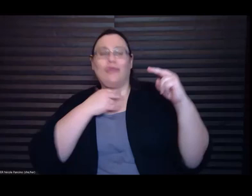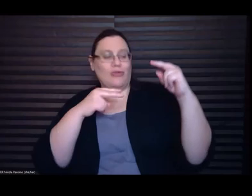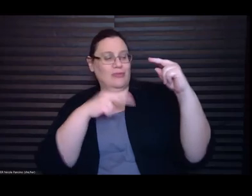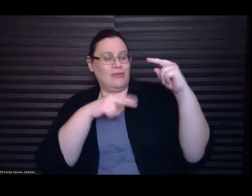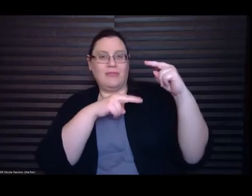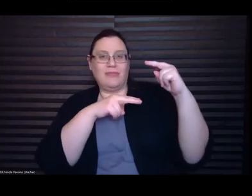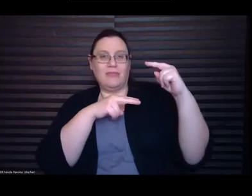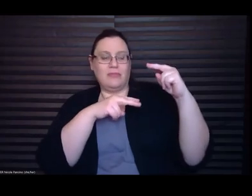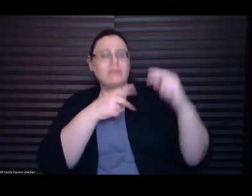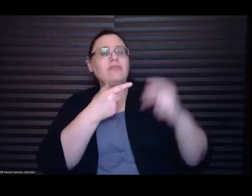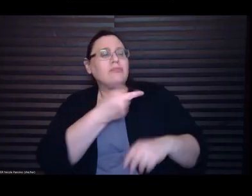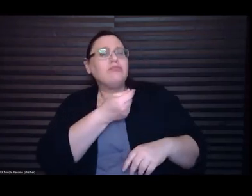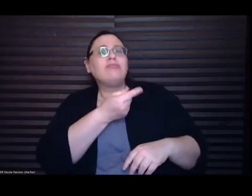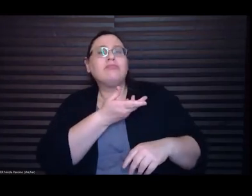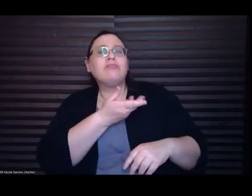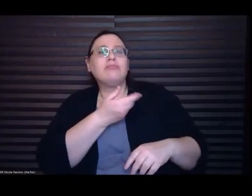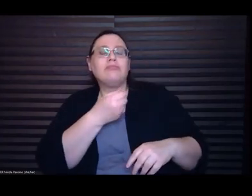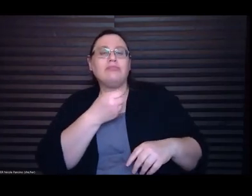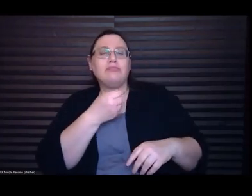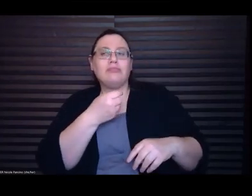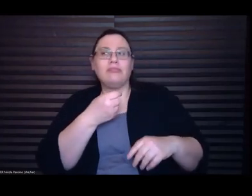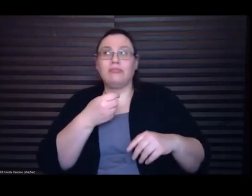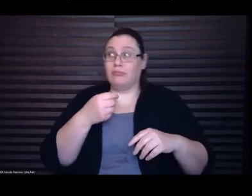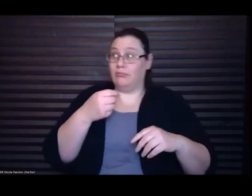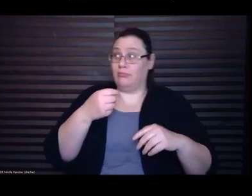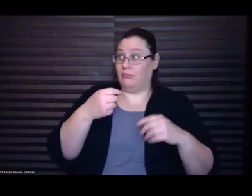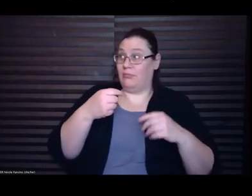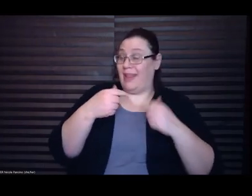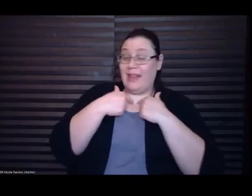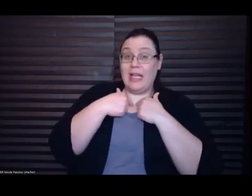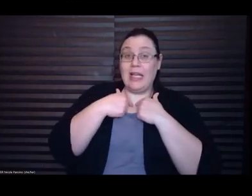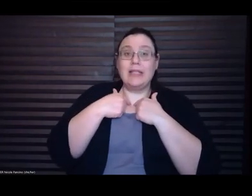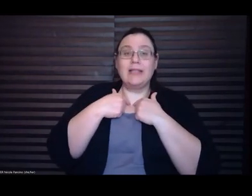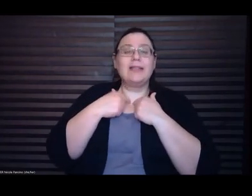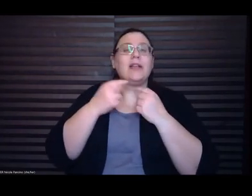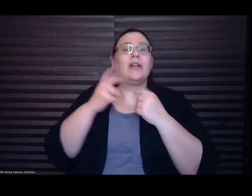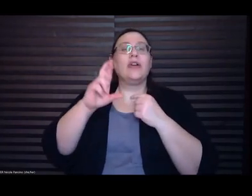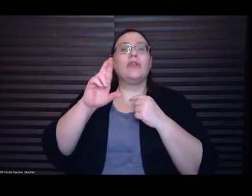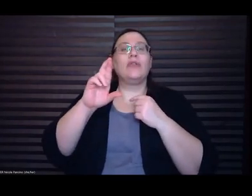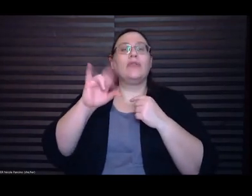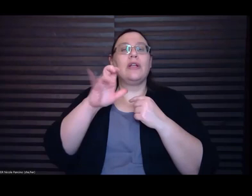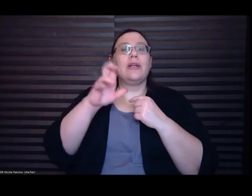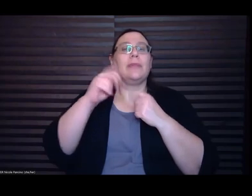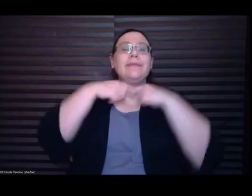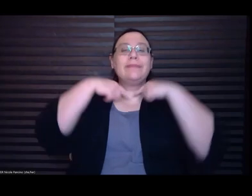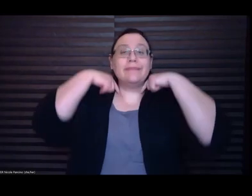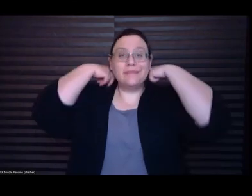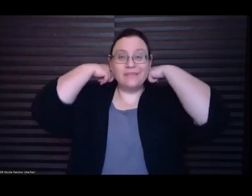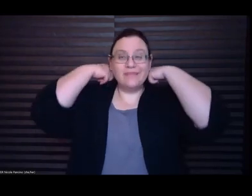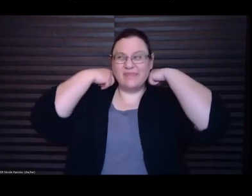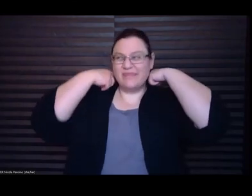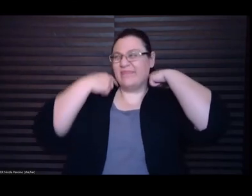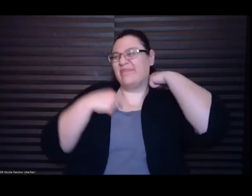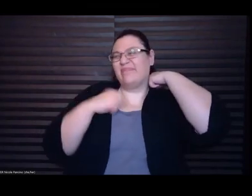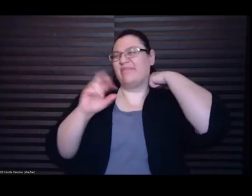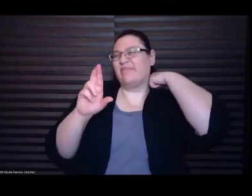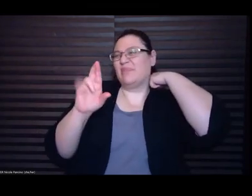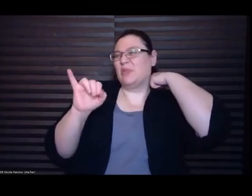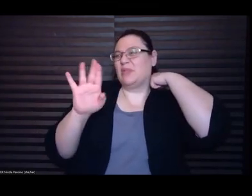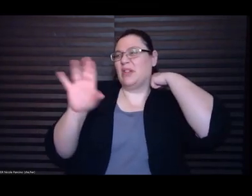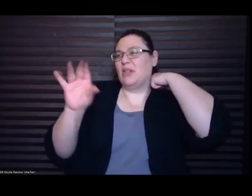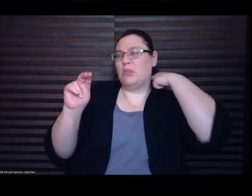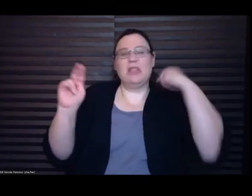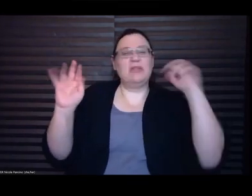I touch the ribbon at the back of my neck. It's just my ribbon. I run my fingers halfway around its green and